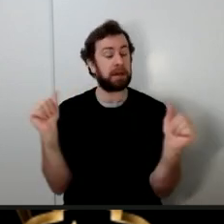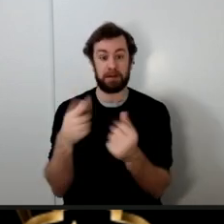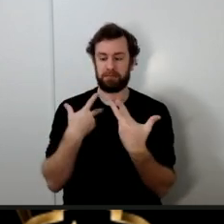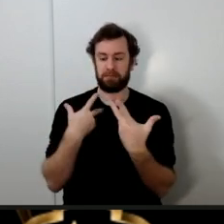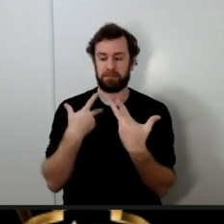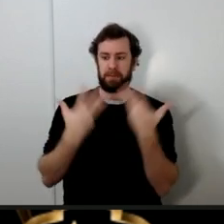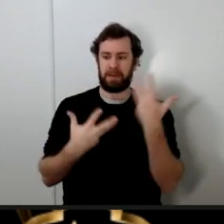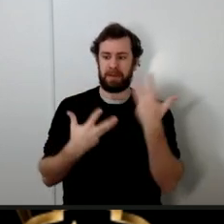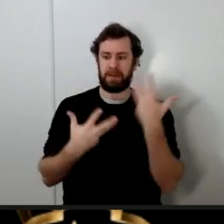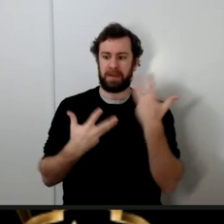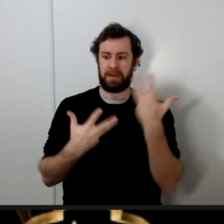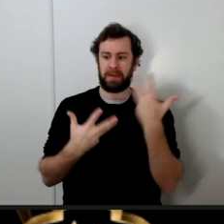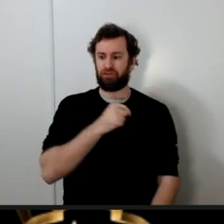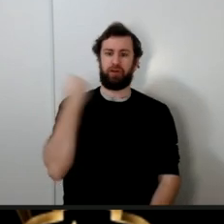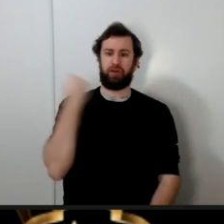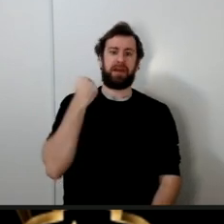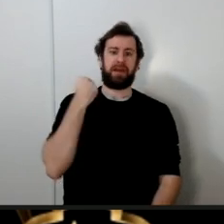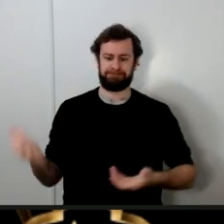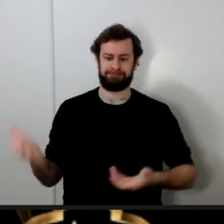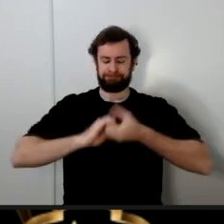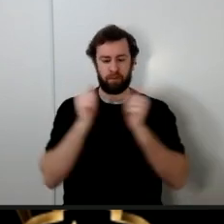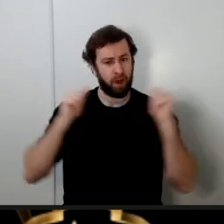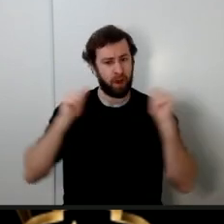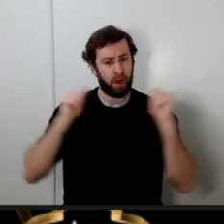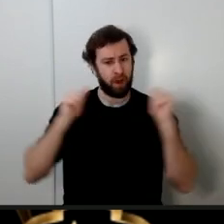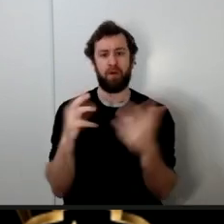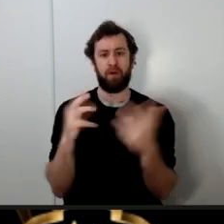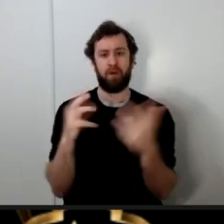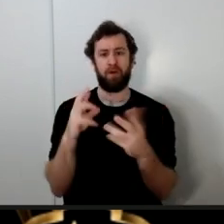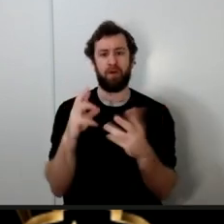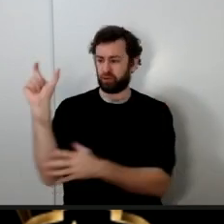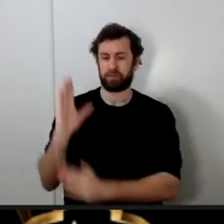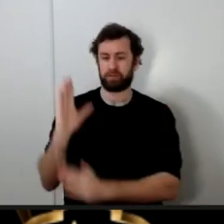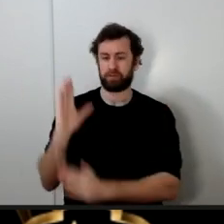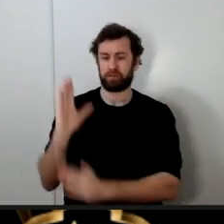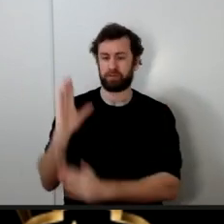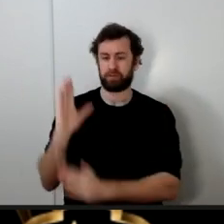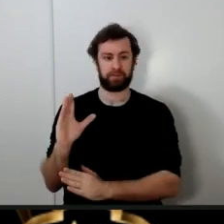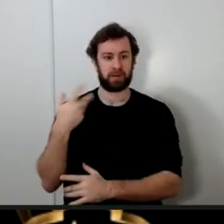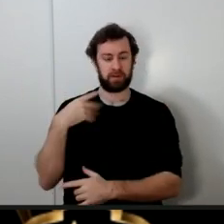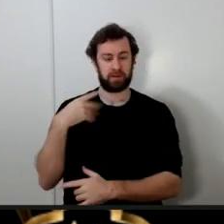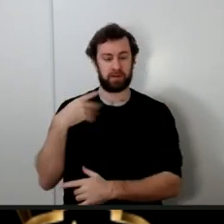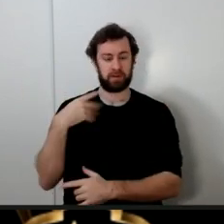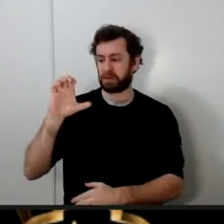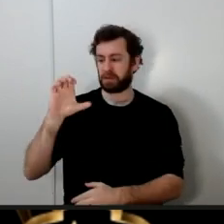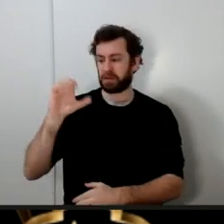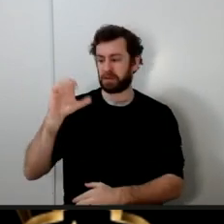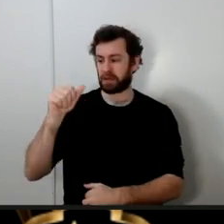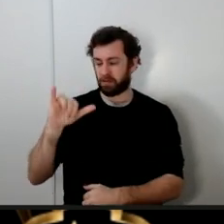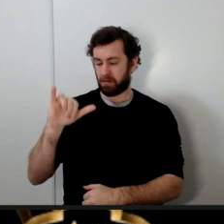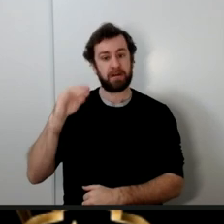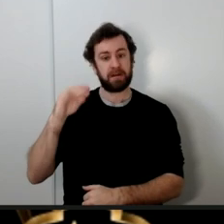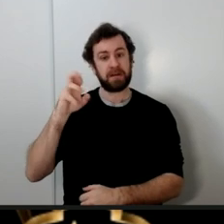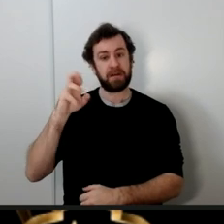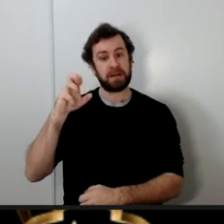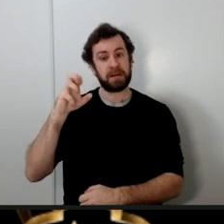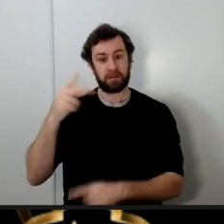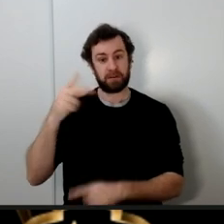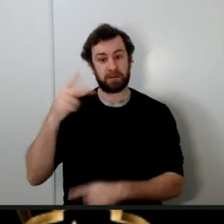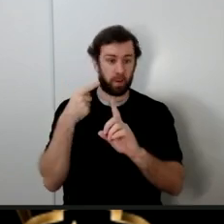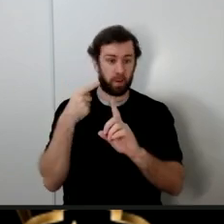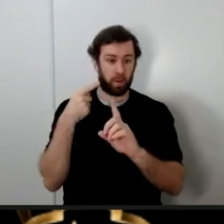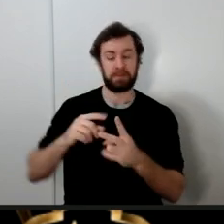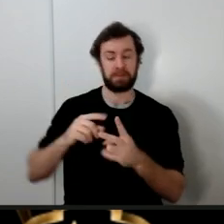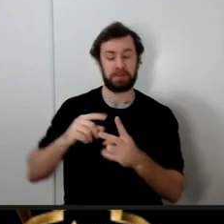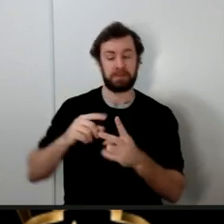or arouse any sectarian tensions that's the first question the second question